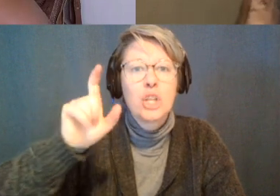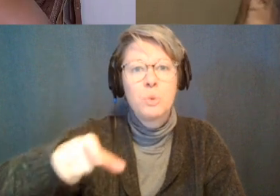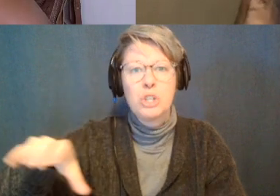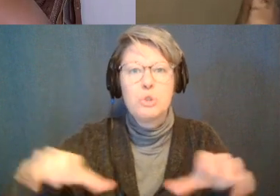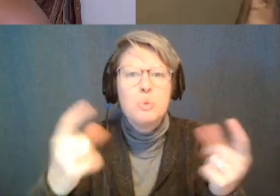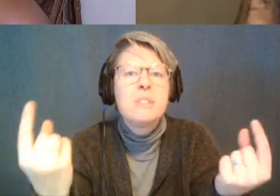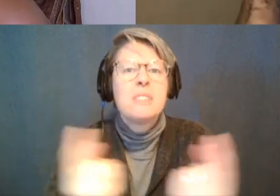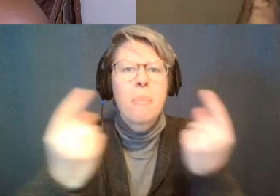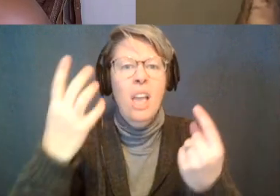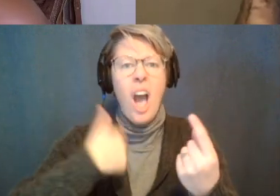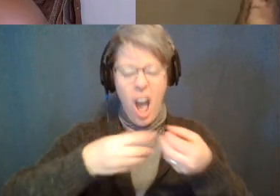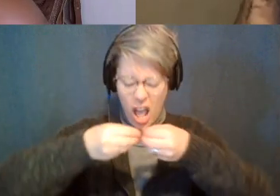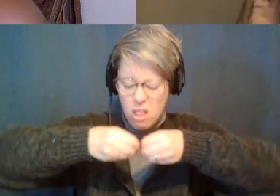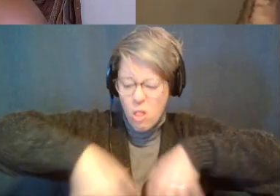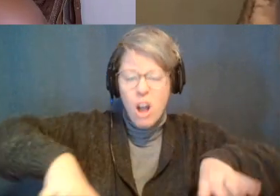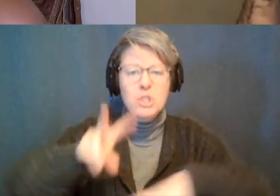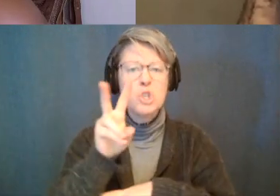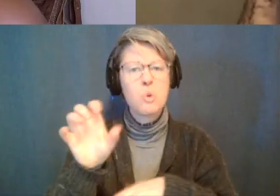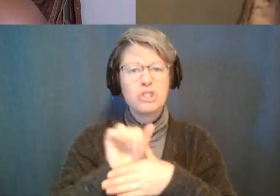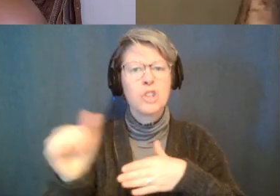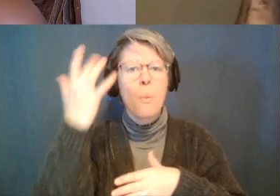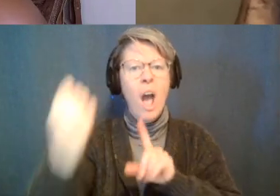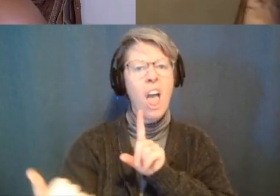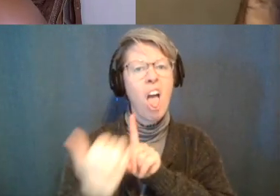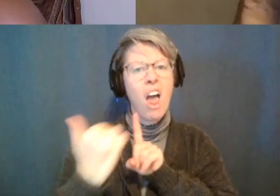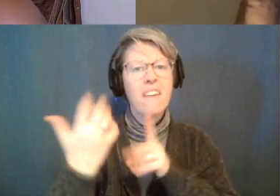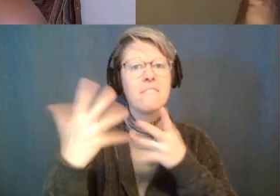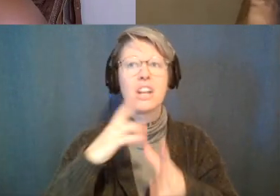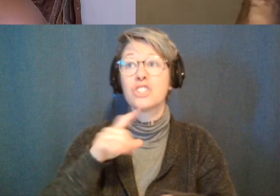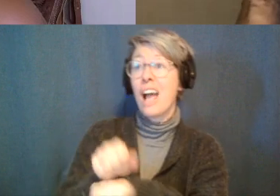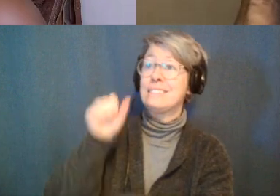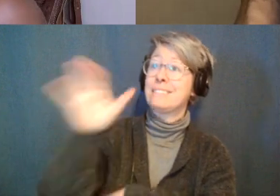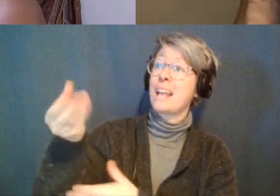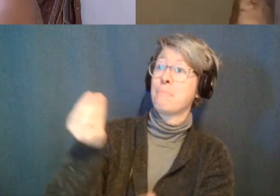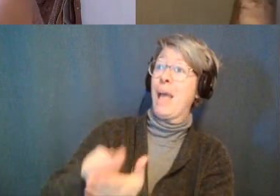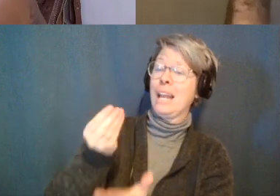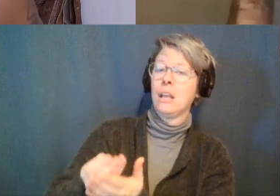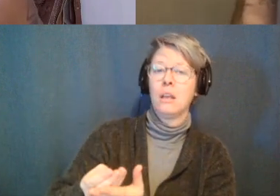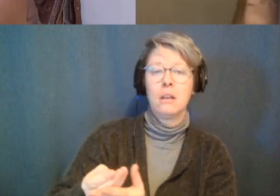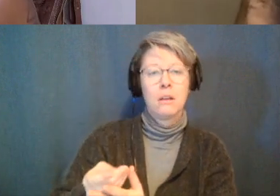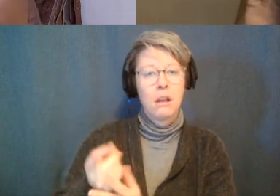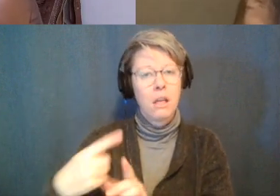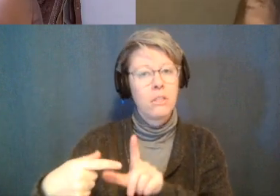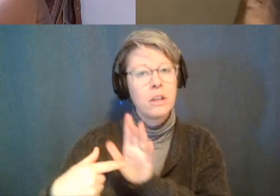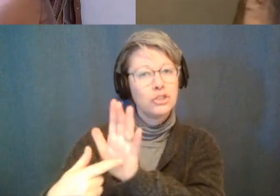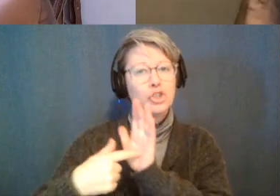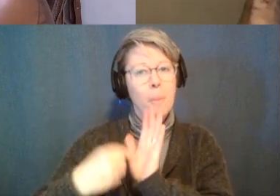dollars because i got scammed because i sent money to this account and they send us a screen photo and